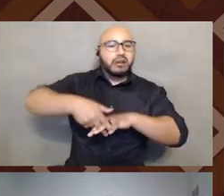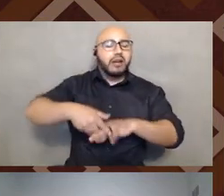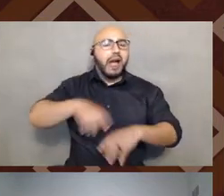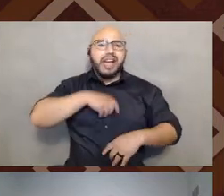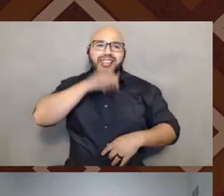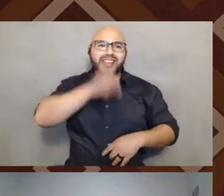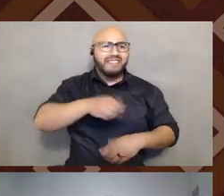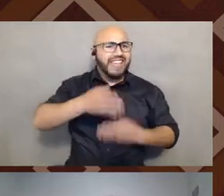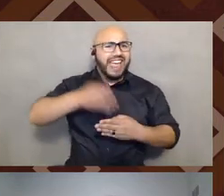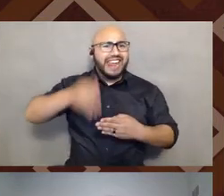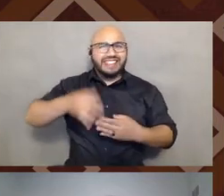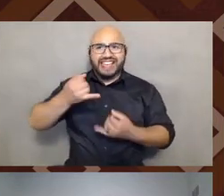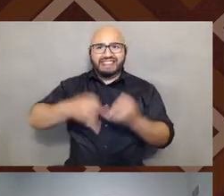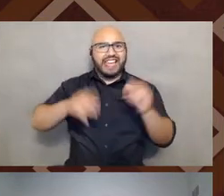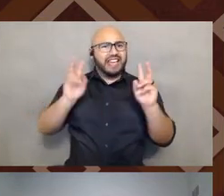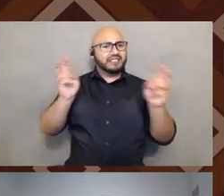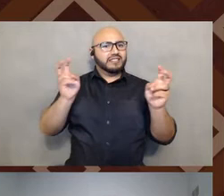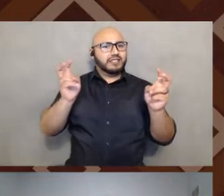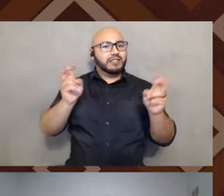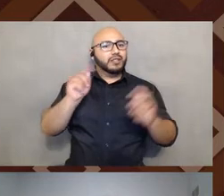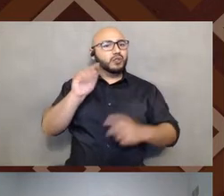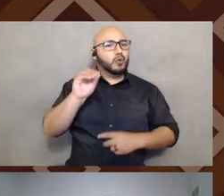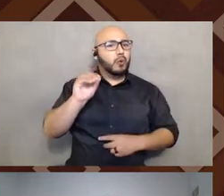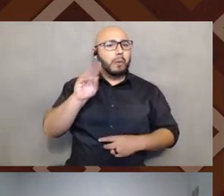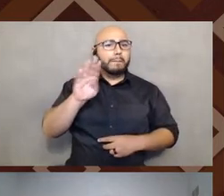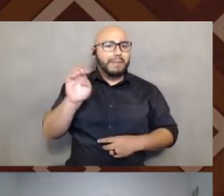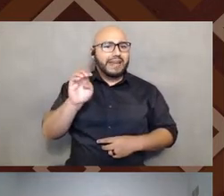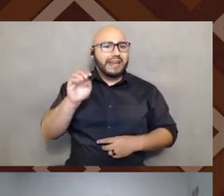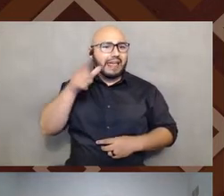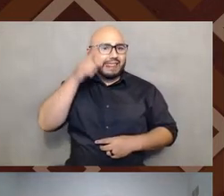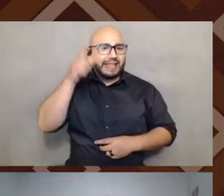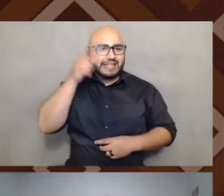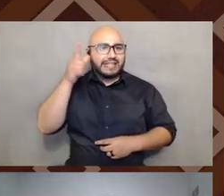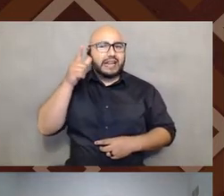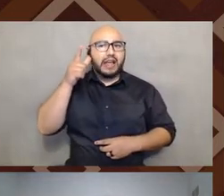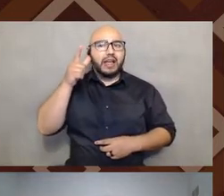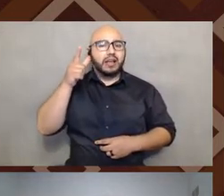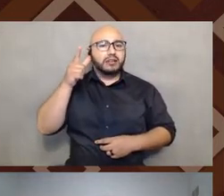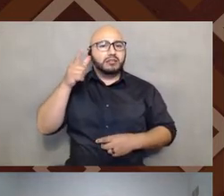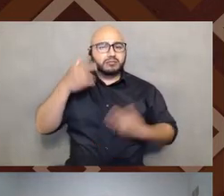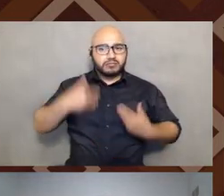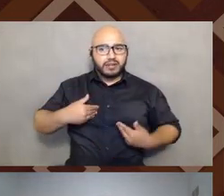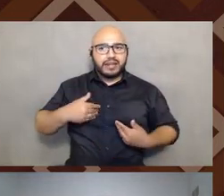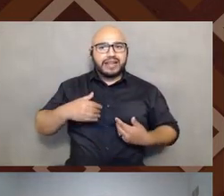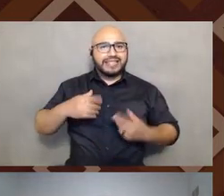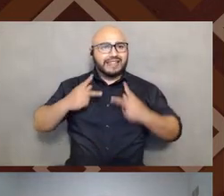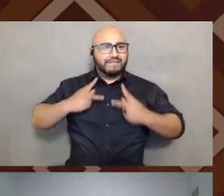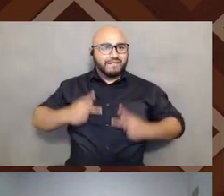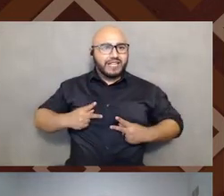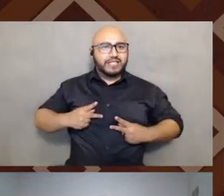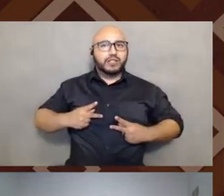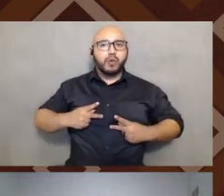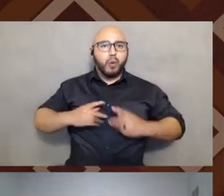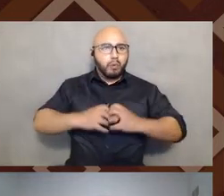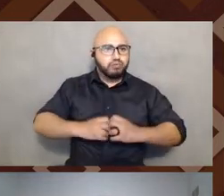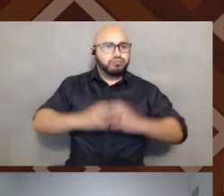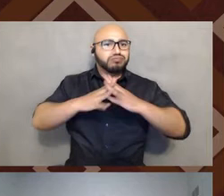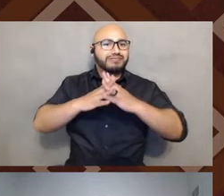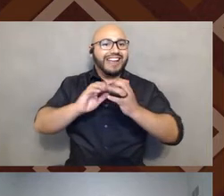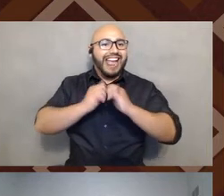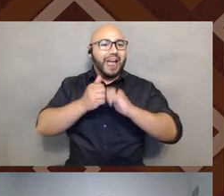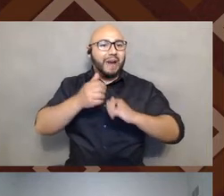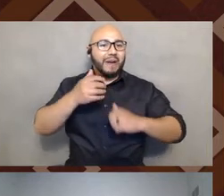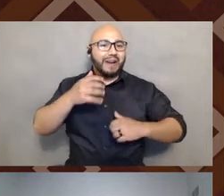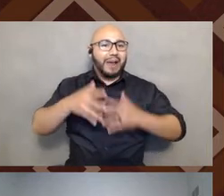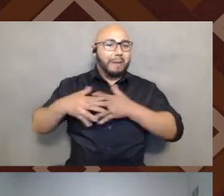statement of to be Latina as being a physical embodiment of how America was created, right? You, you know, you